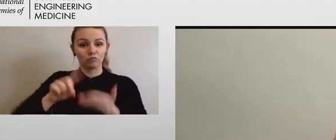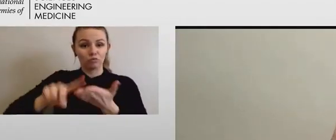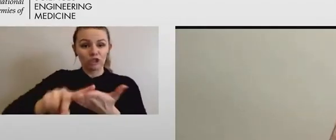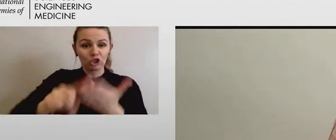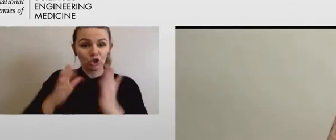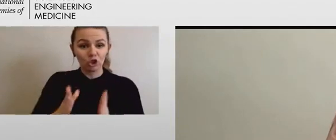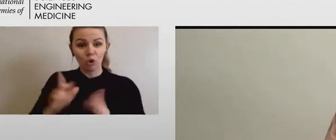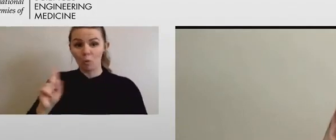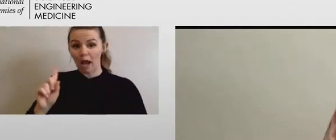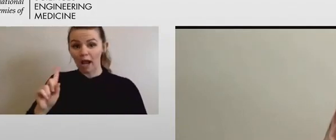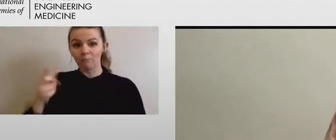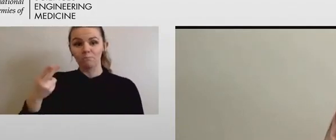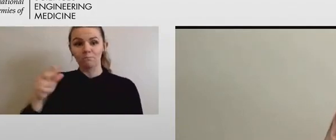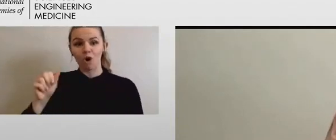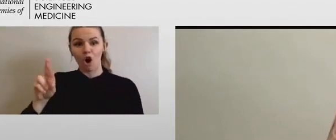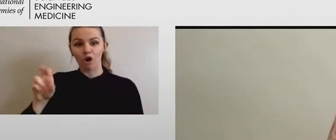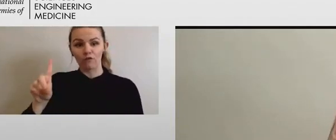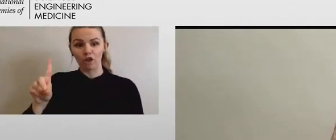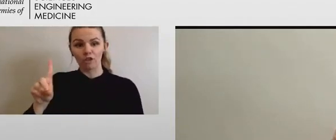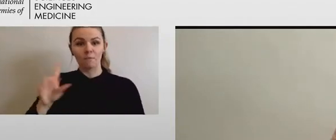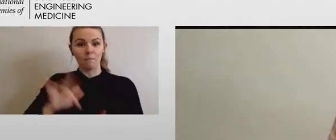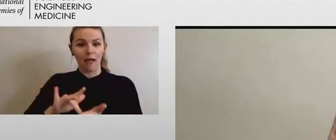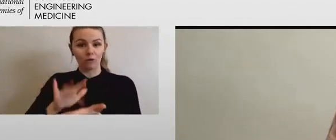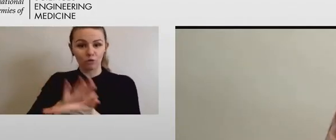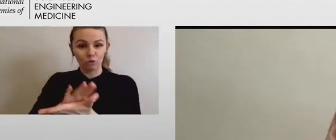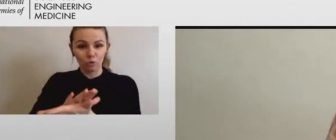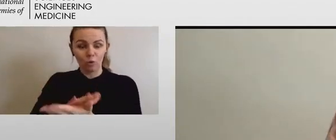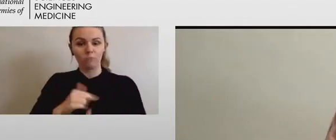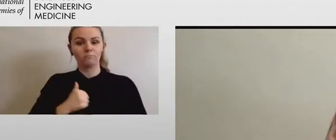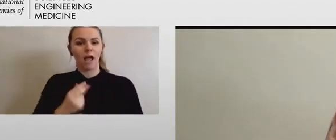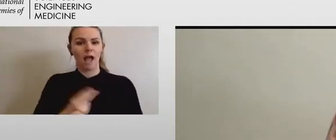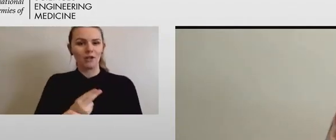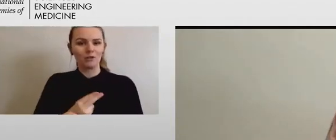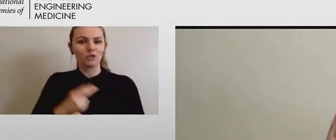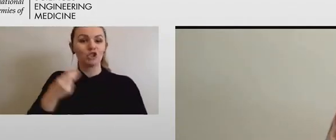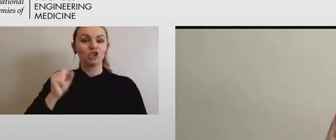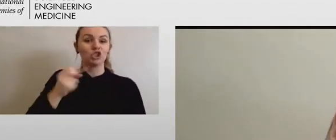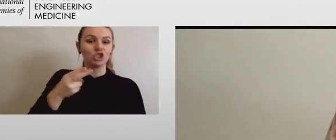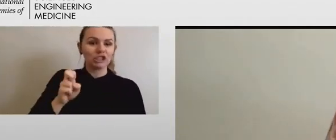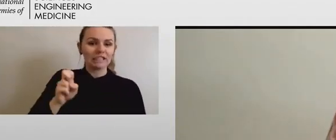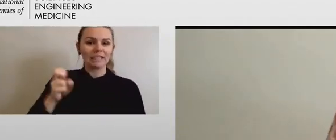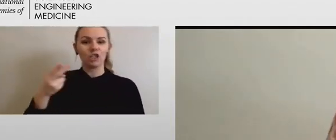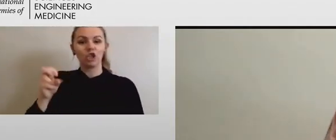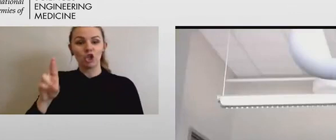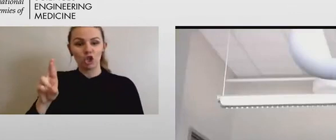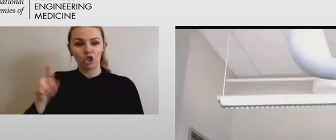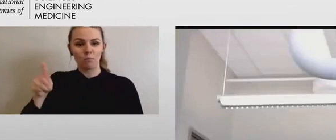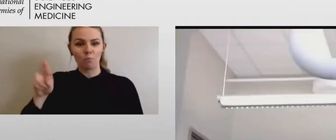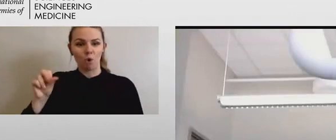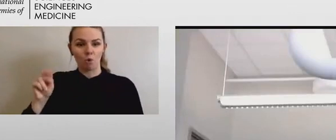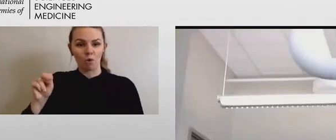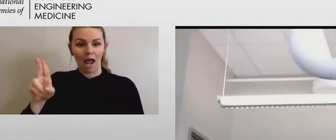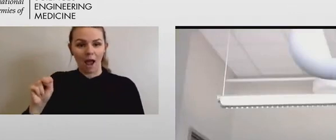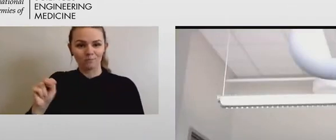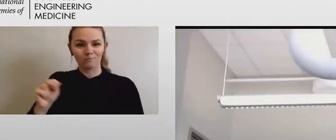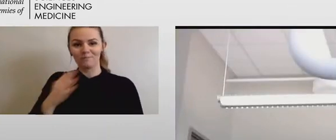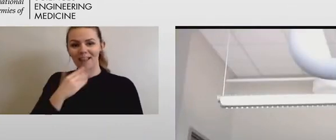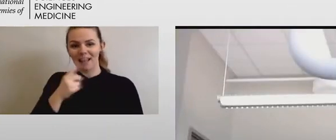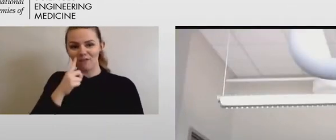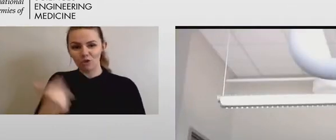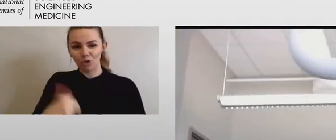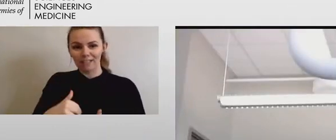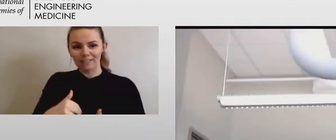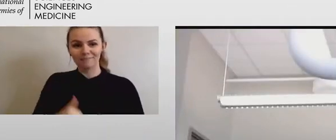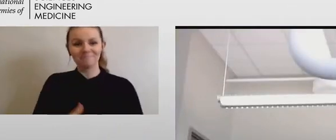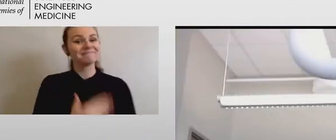I use she or her pronouns. And thank you for coming today. Thank you, Emily. Next,